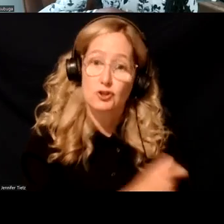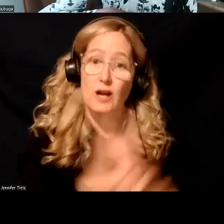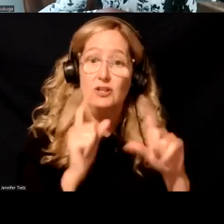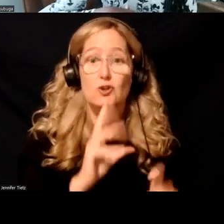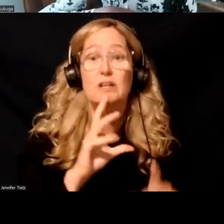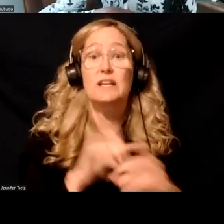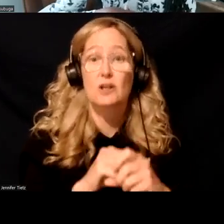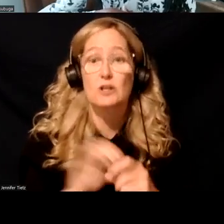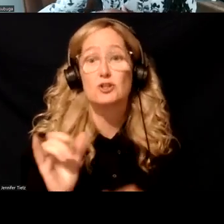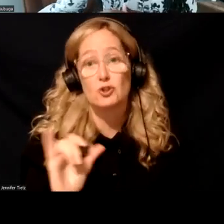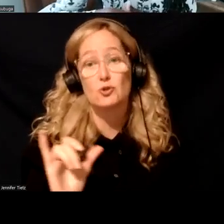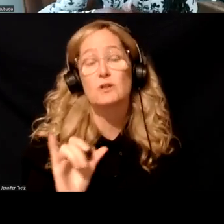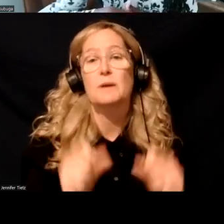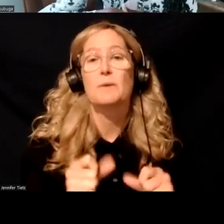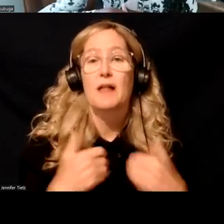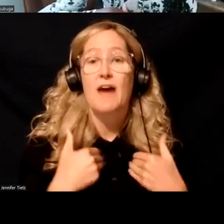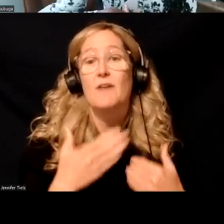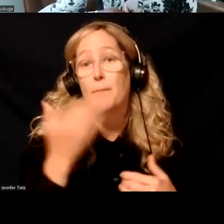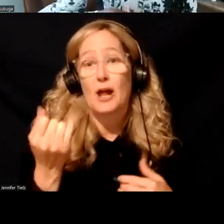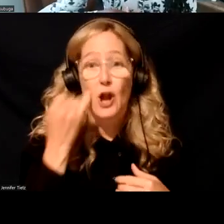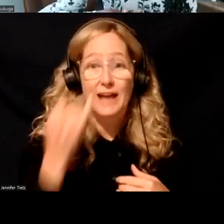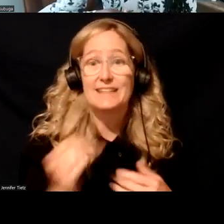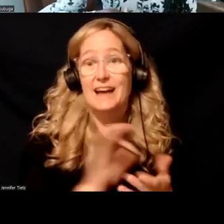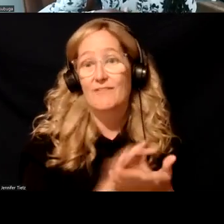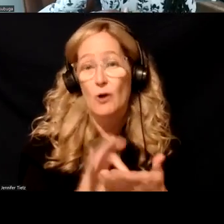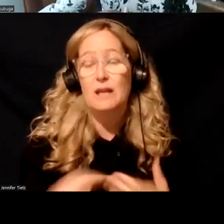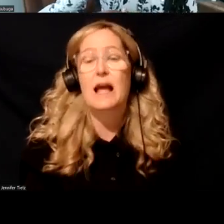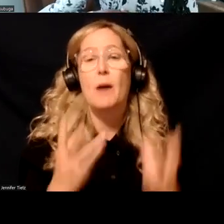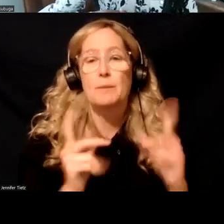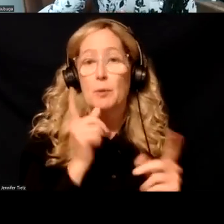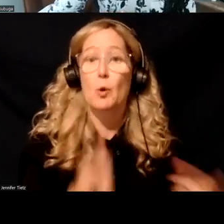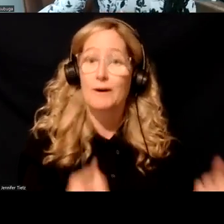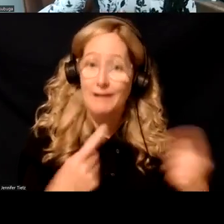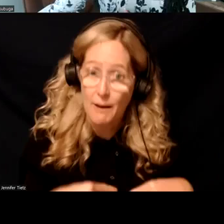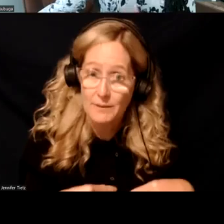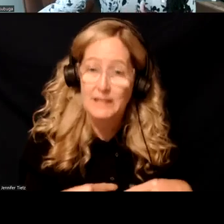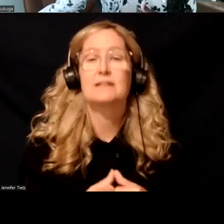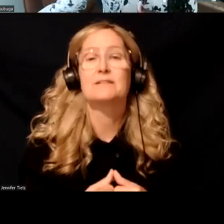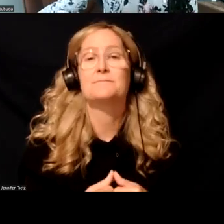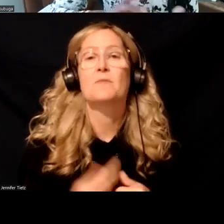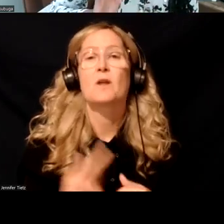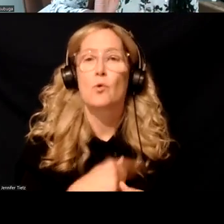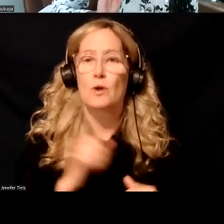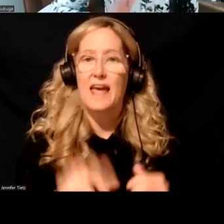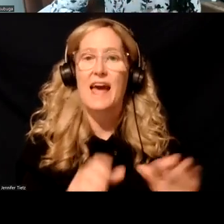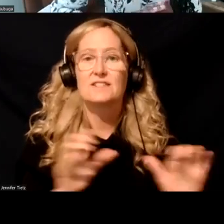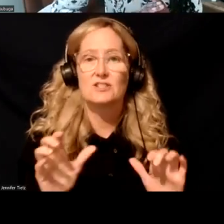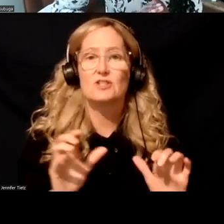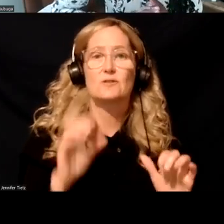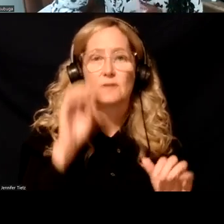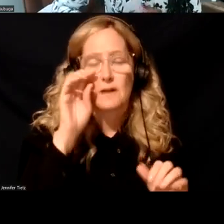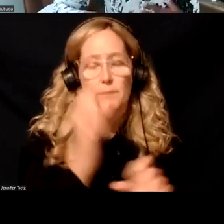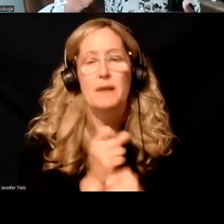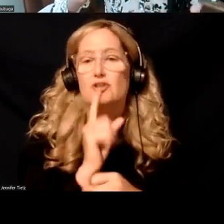um, to be able to get, um, a more accurate, uh, count of individuals that were coming in. Um, we had to do, make